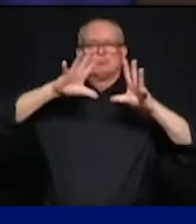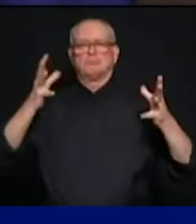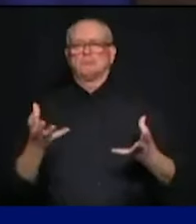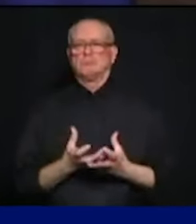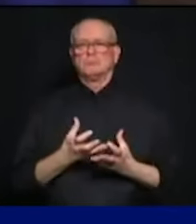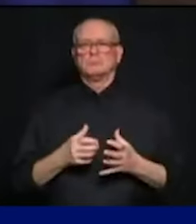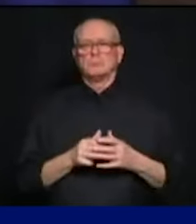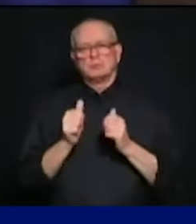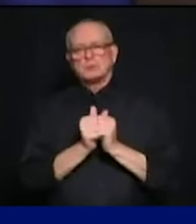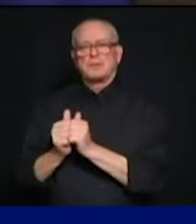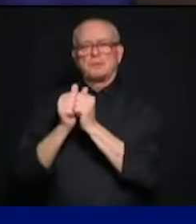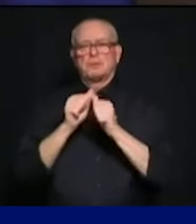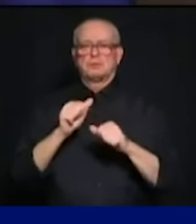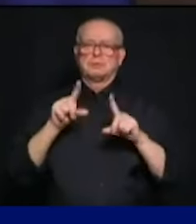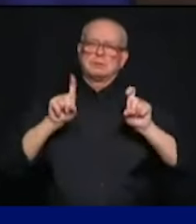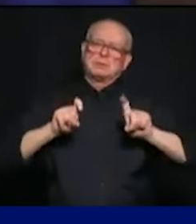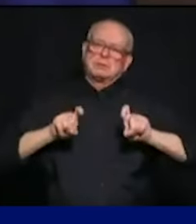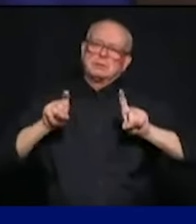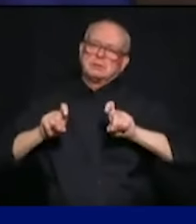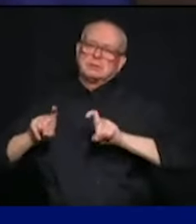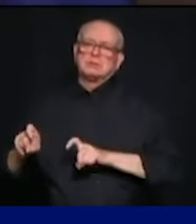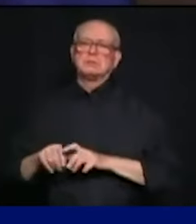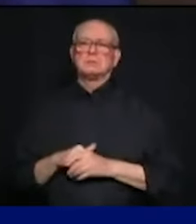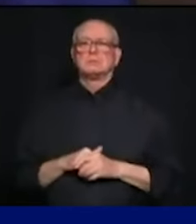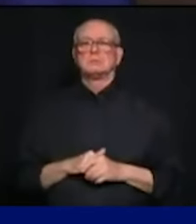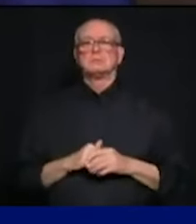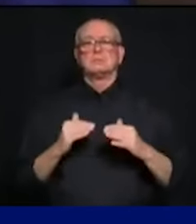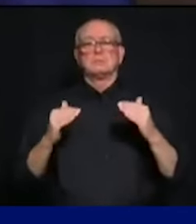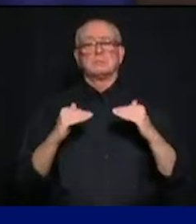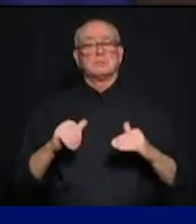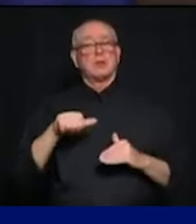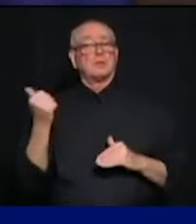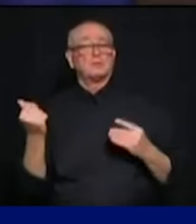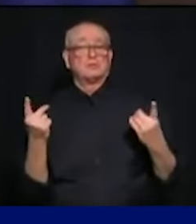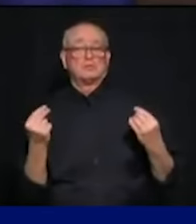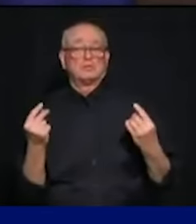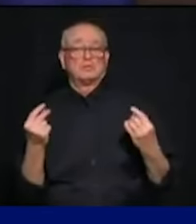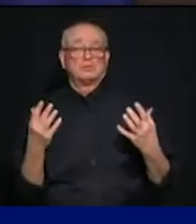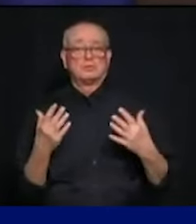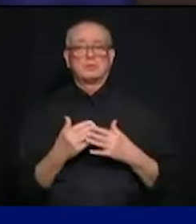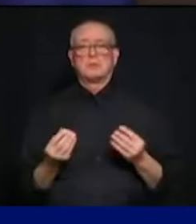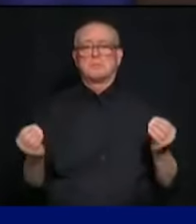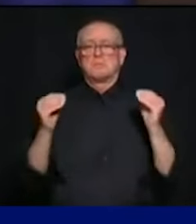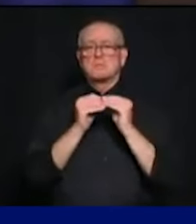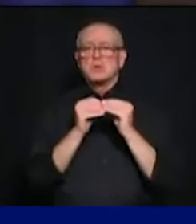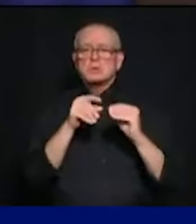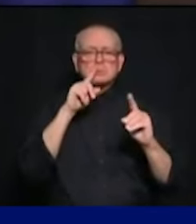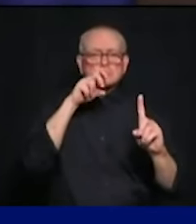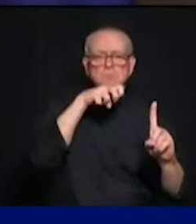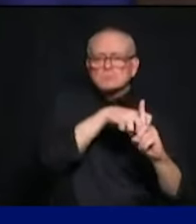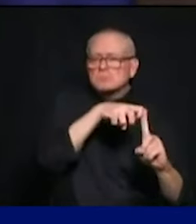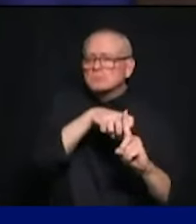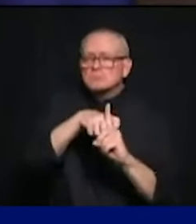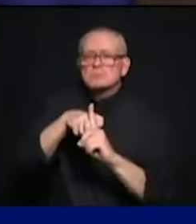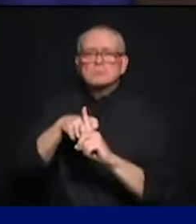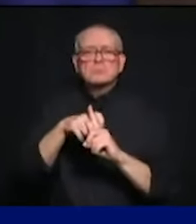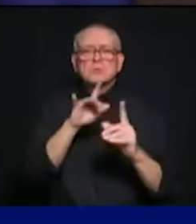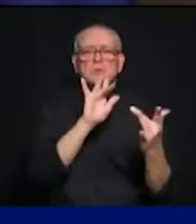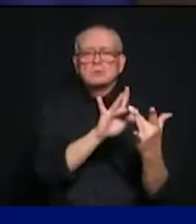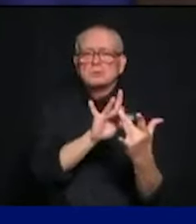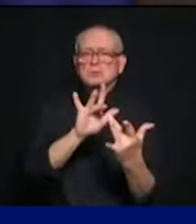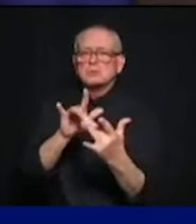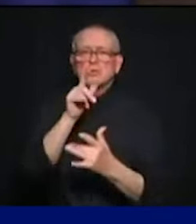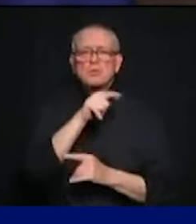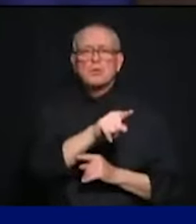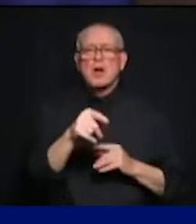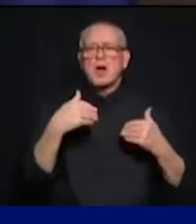two, more precise tracking of close contacts of those who are infected. We've done this better, I believe, than other Canadian